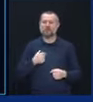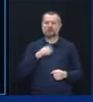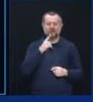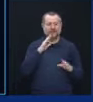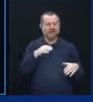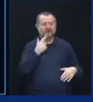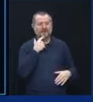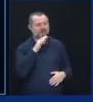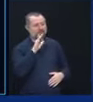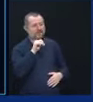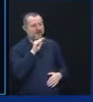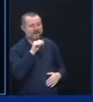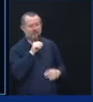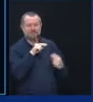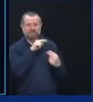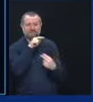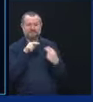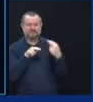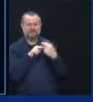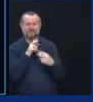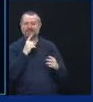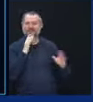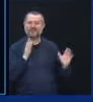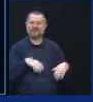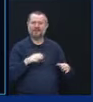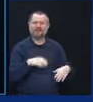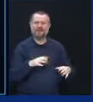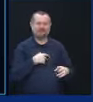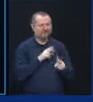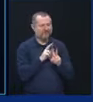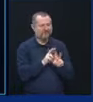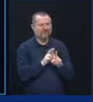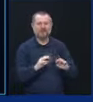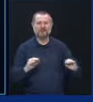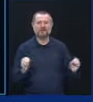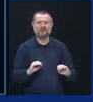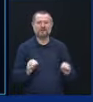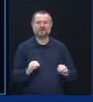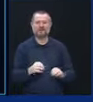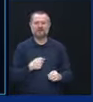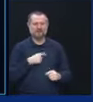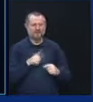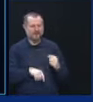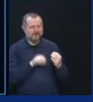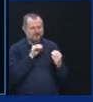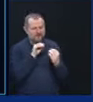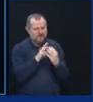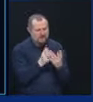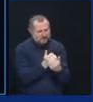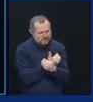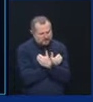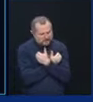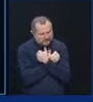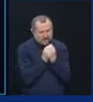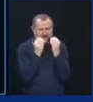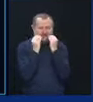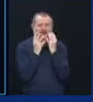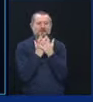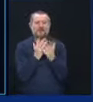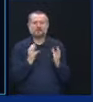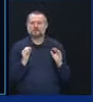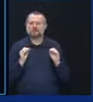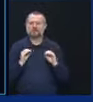funeral. There's no hug. There's no kiss. I mean, it was a